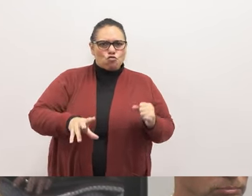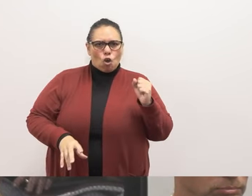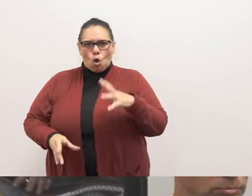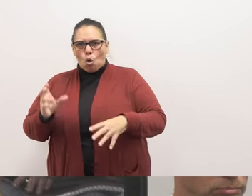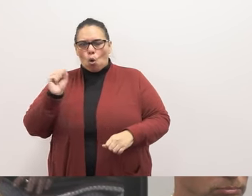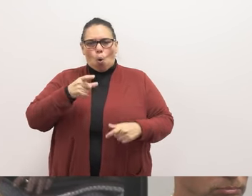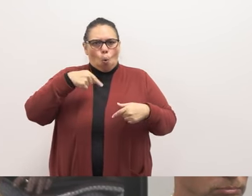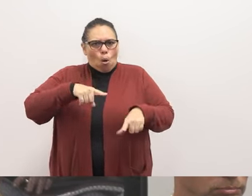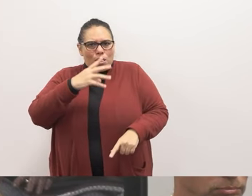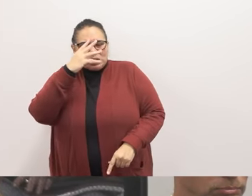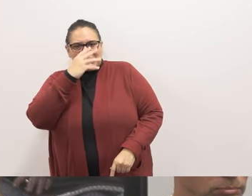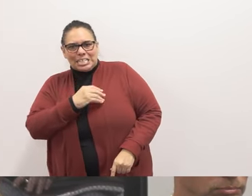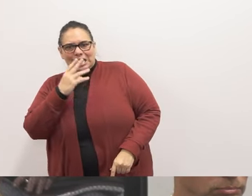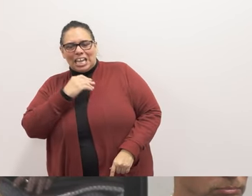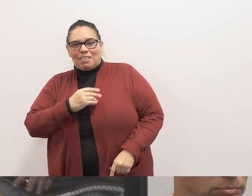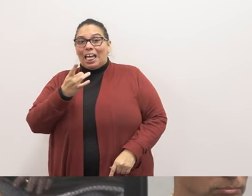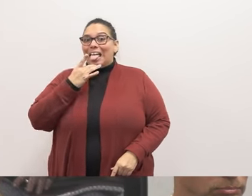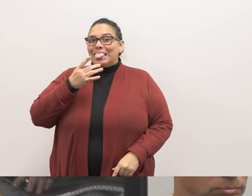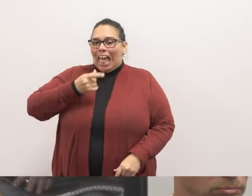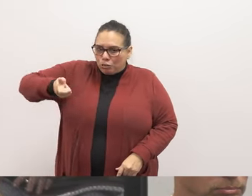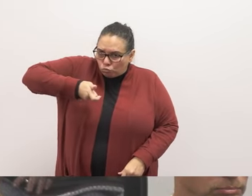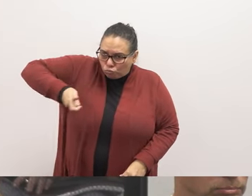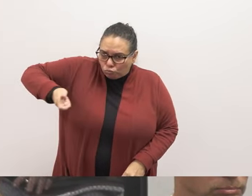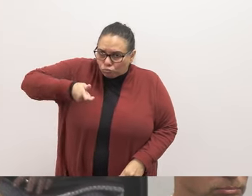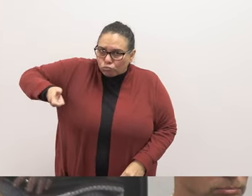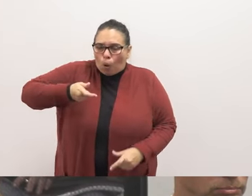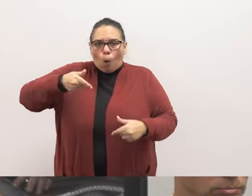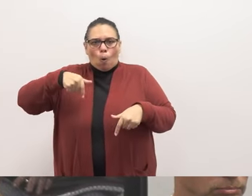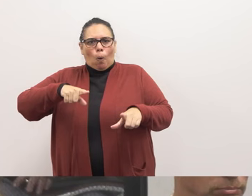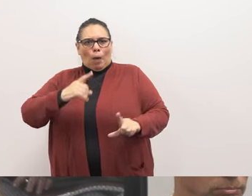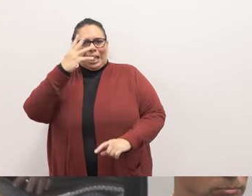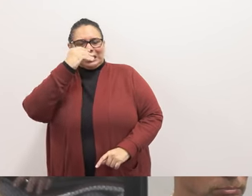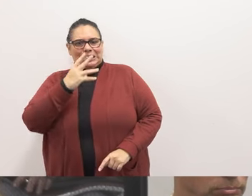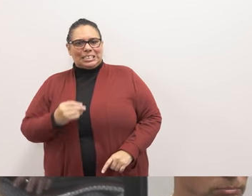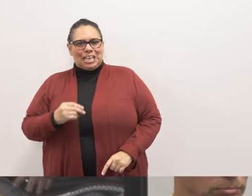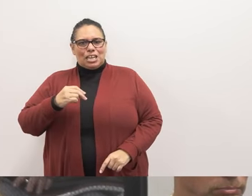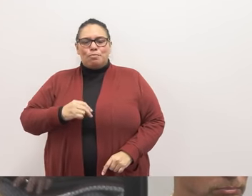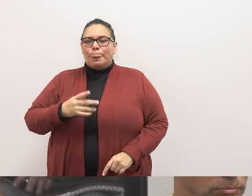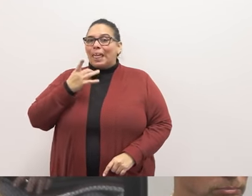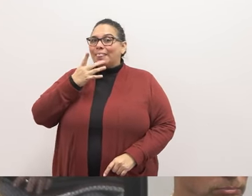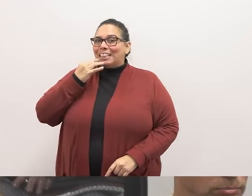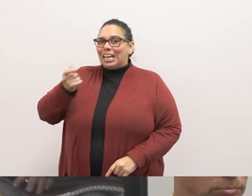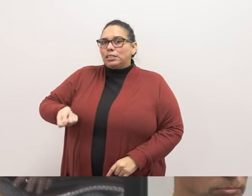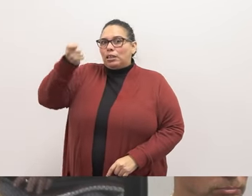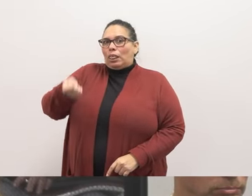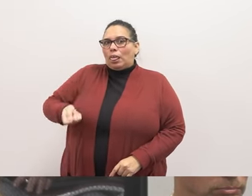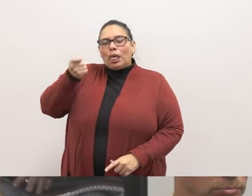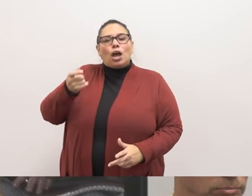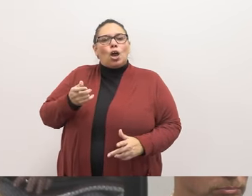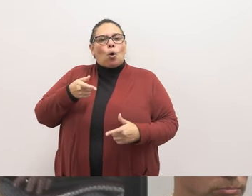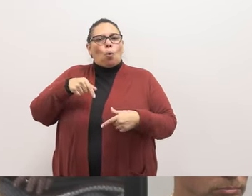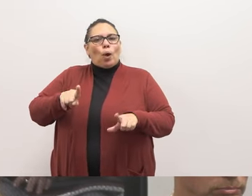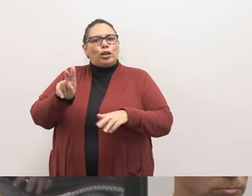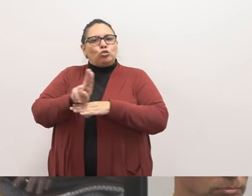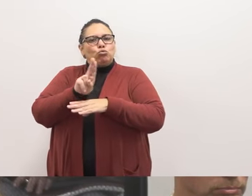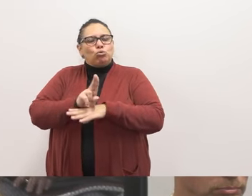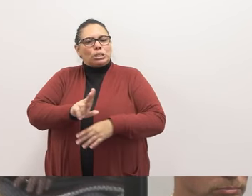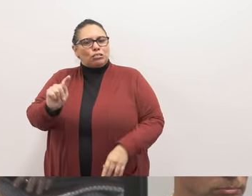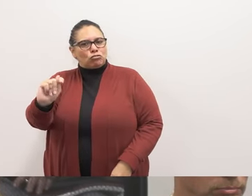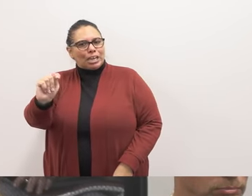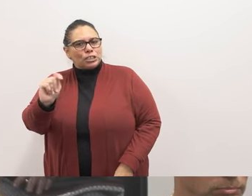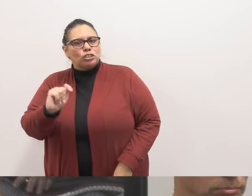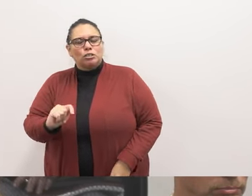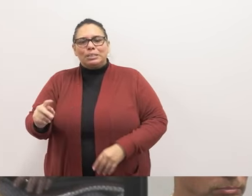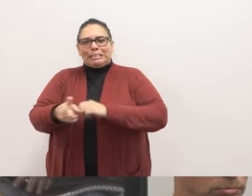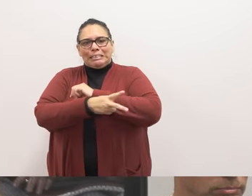bunks, light being shined in their faces while trying to sleep, taunting such as turning the lights off and locking the doors while they were using the restroom, taking stuffed